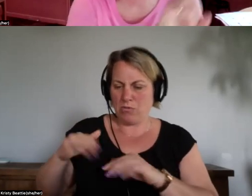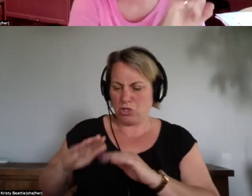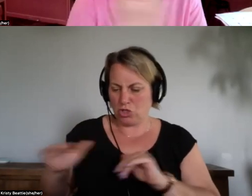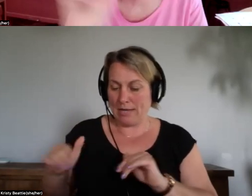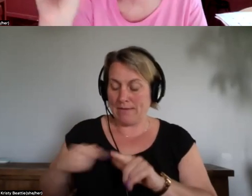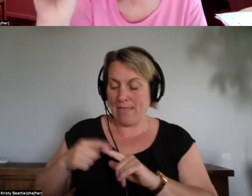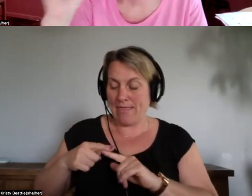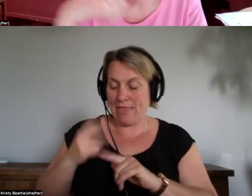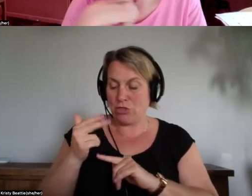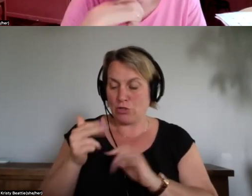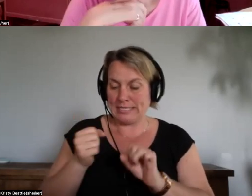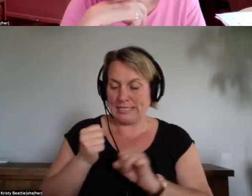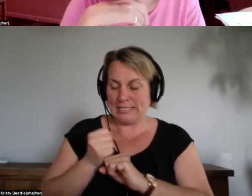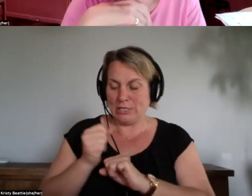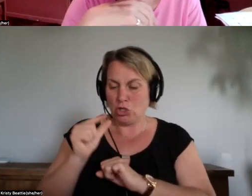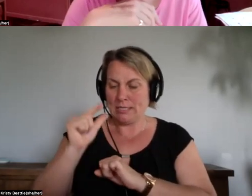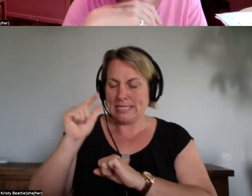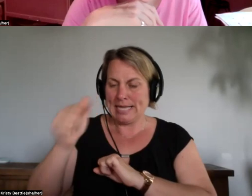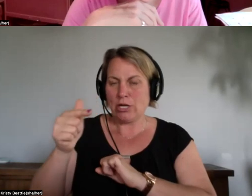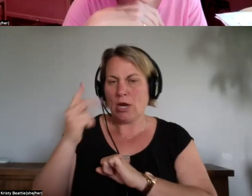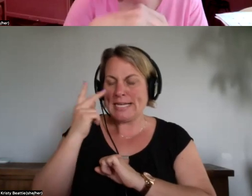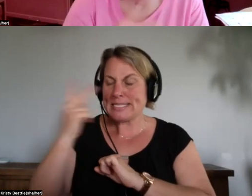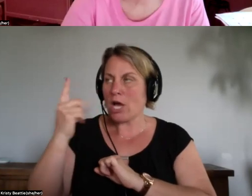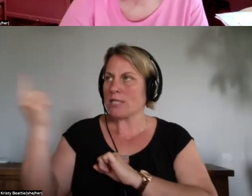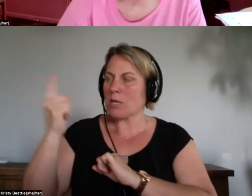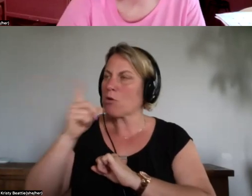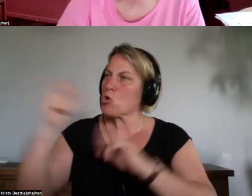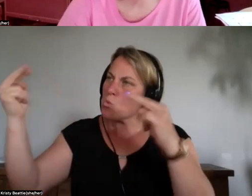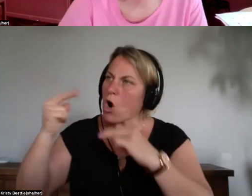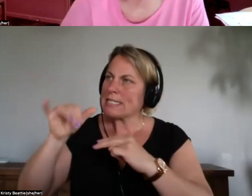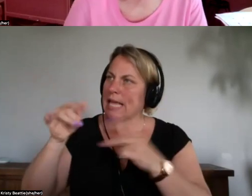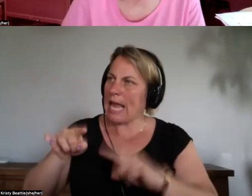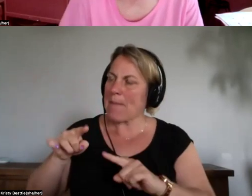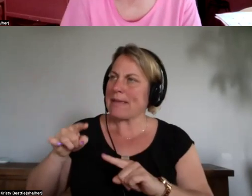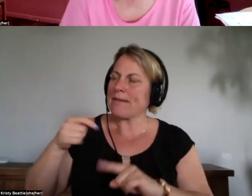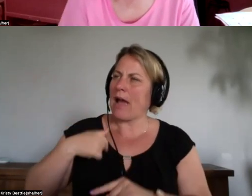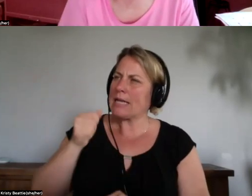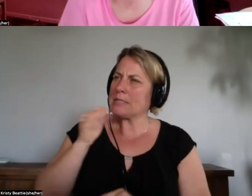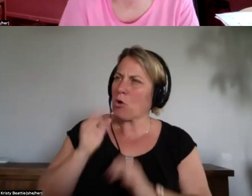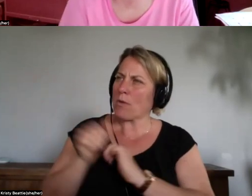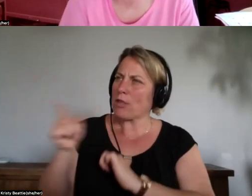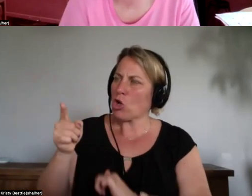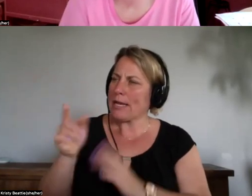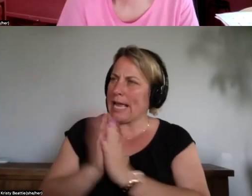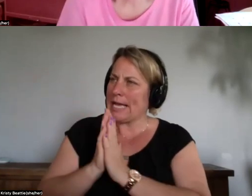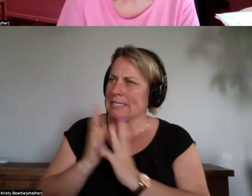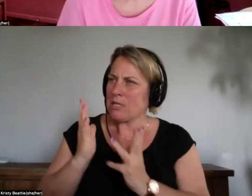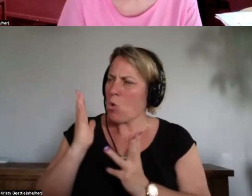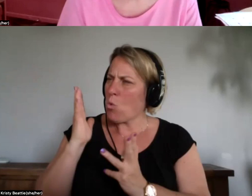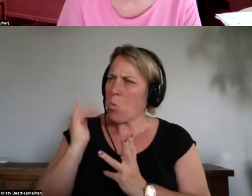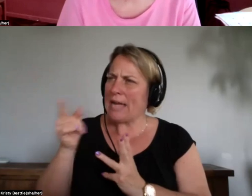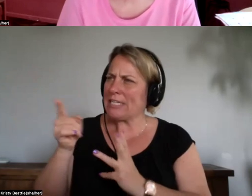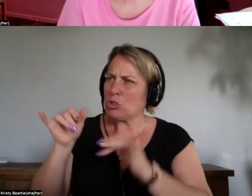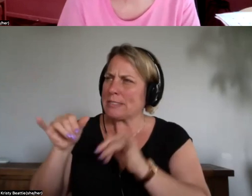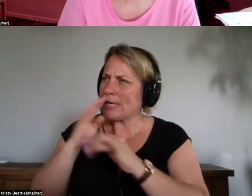bystanders i spoke with her and asked her why she stayed quiet when she knew she